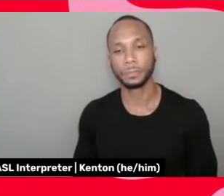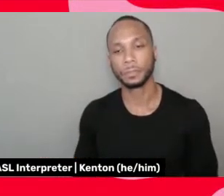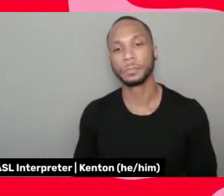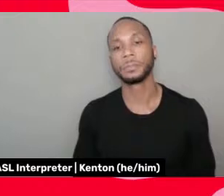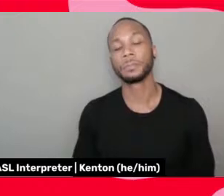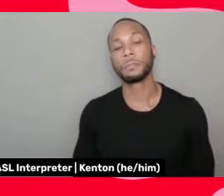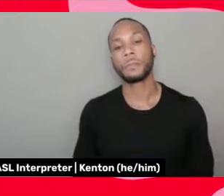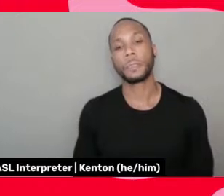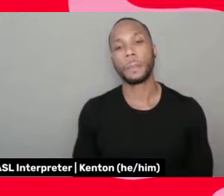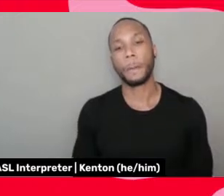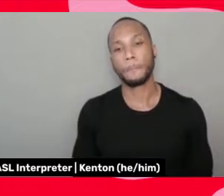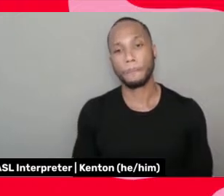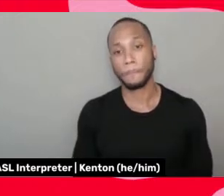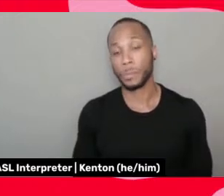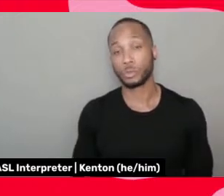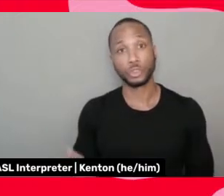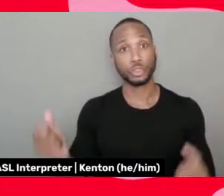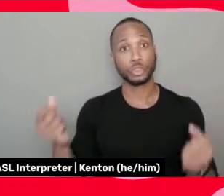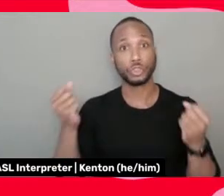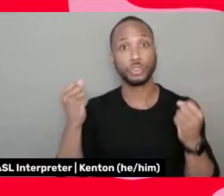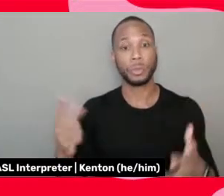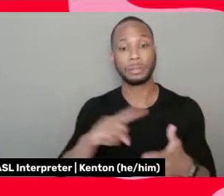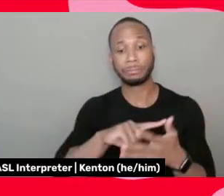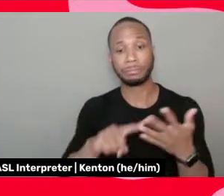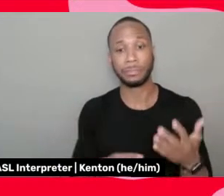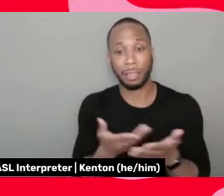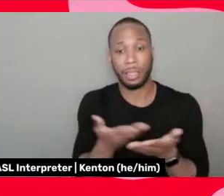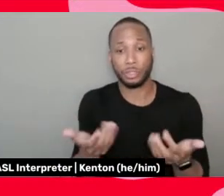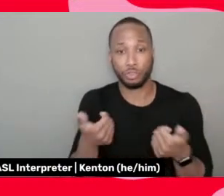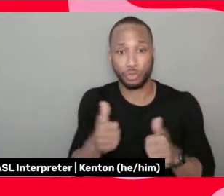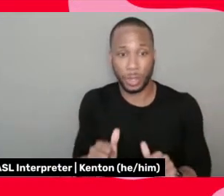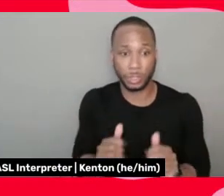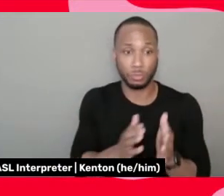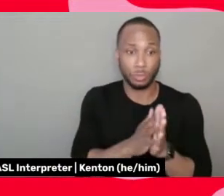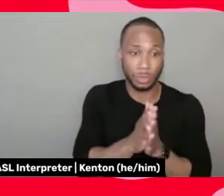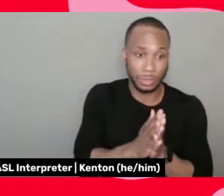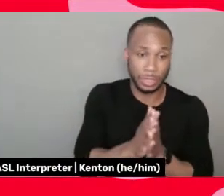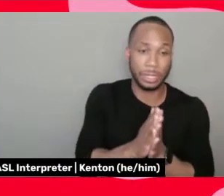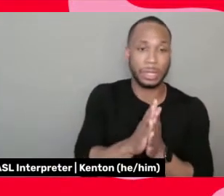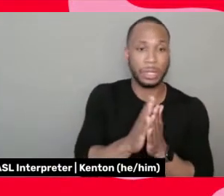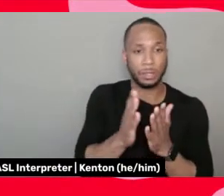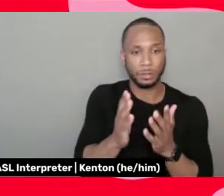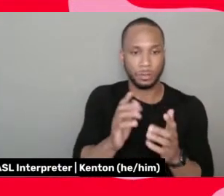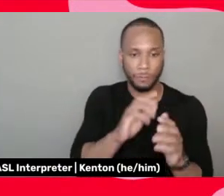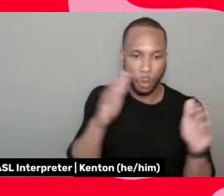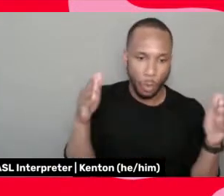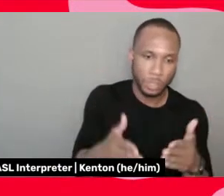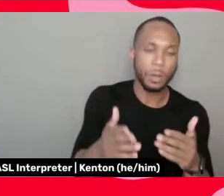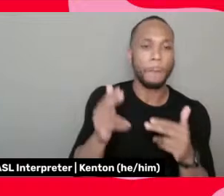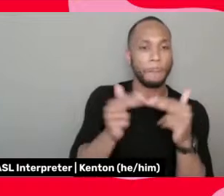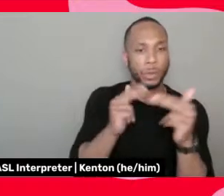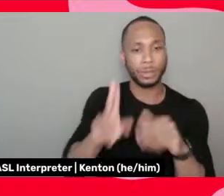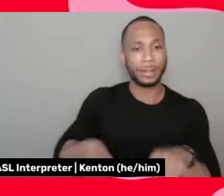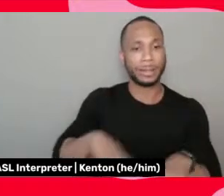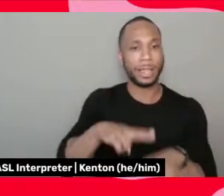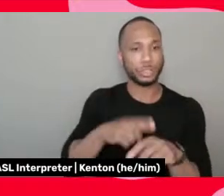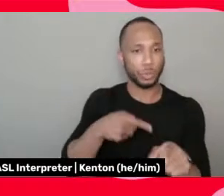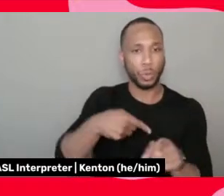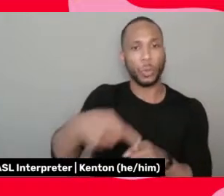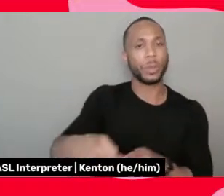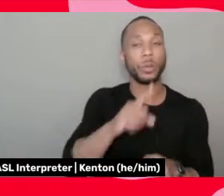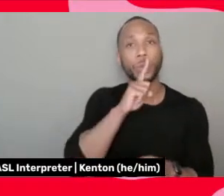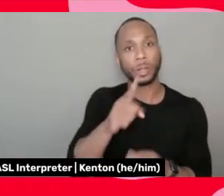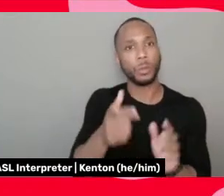there just were, there were too many things to try to devote myself to building a national career, which is what it, it takes big work.